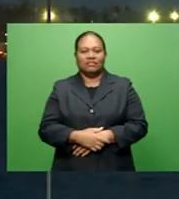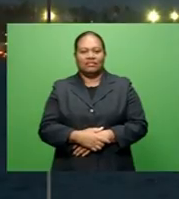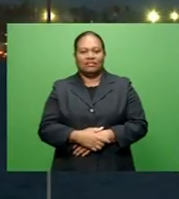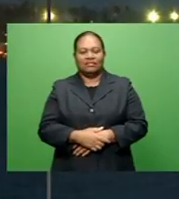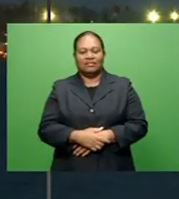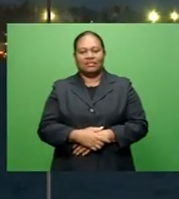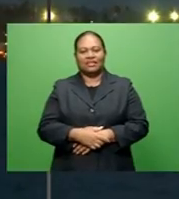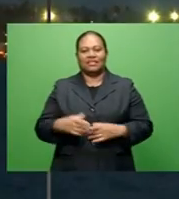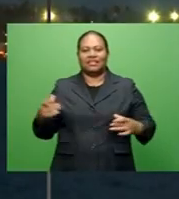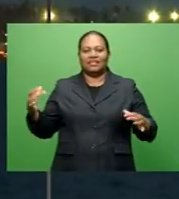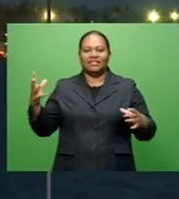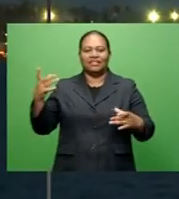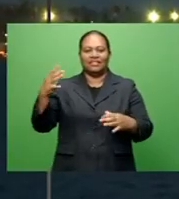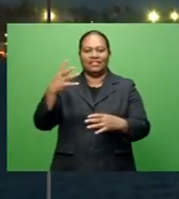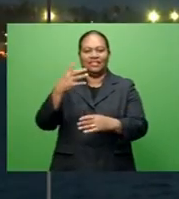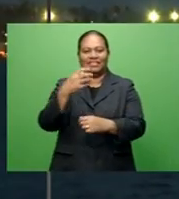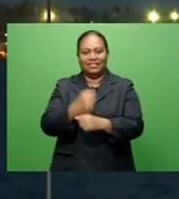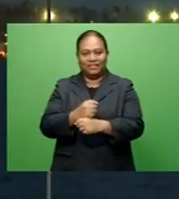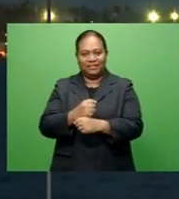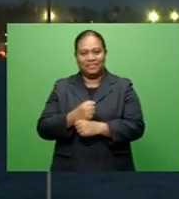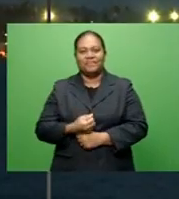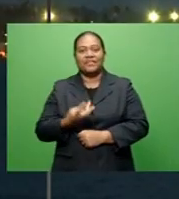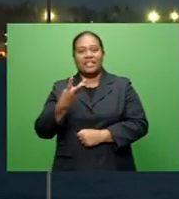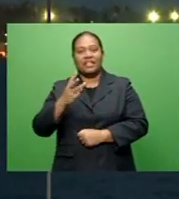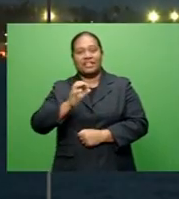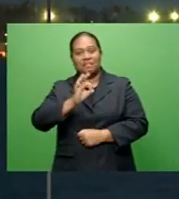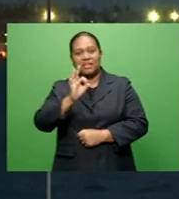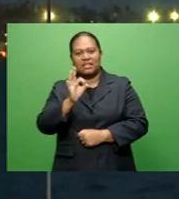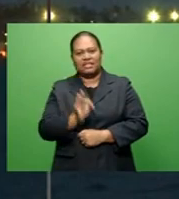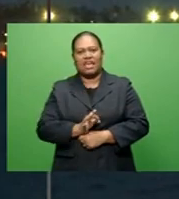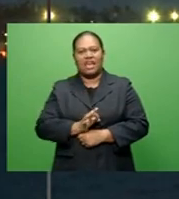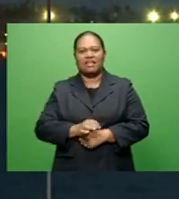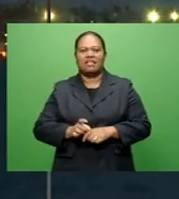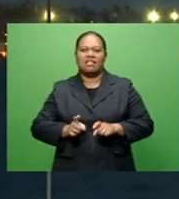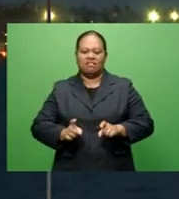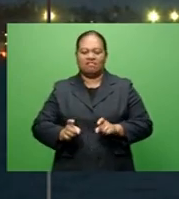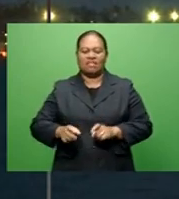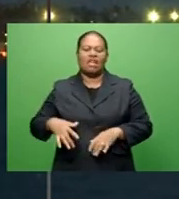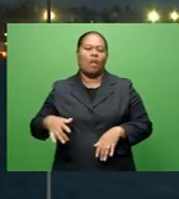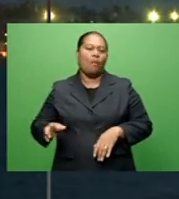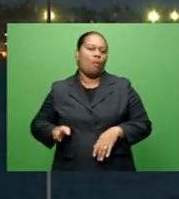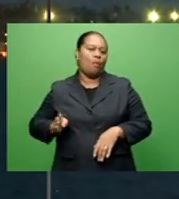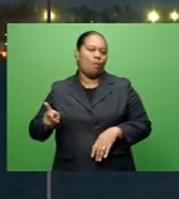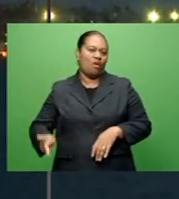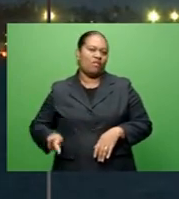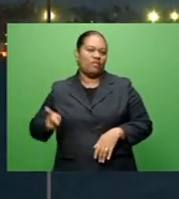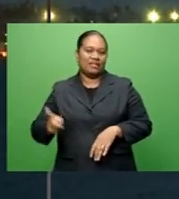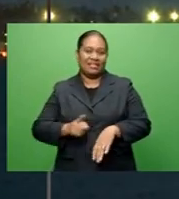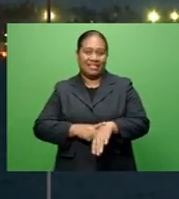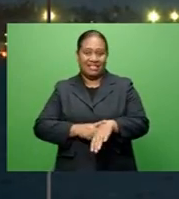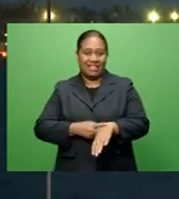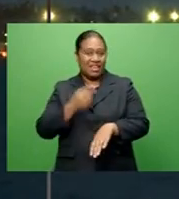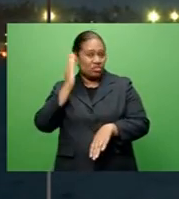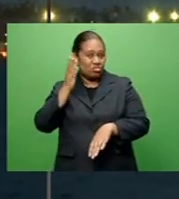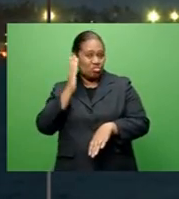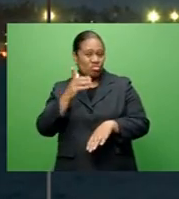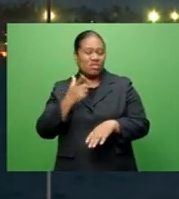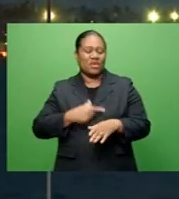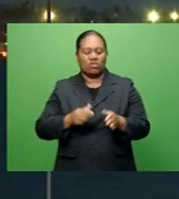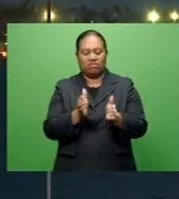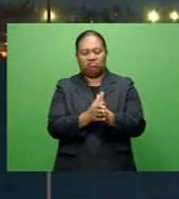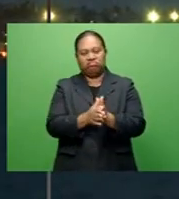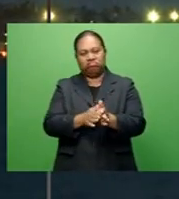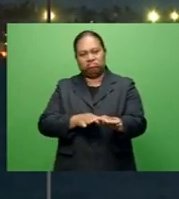And recapping our main stories, almost 30% of Fijians living in poverty. Late school arrivals due to traffic delays